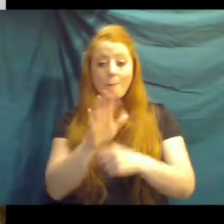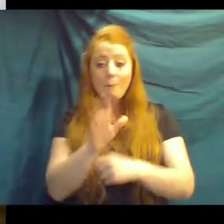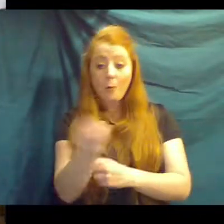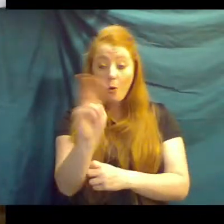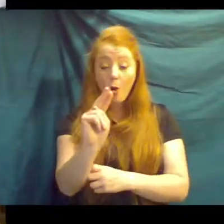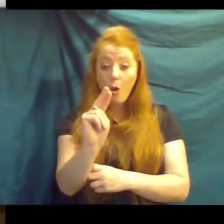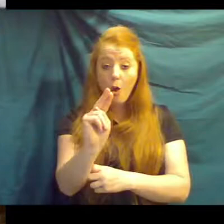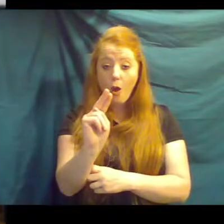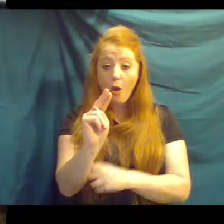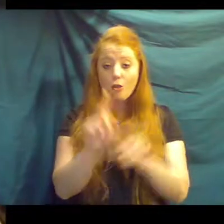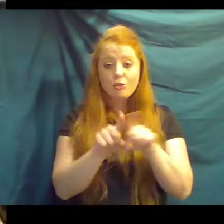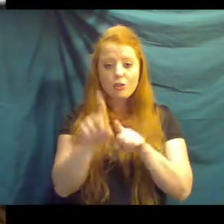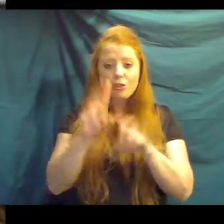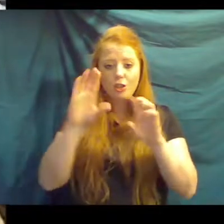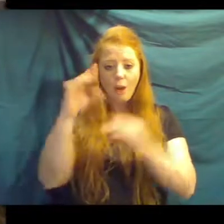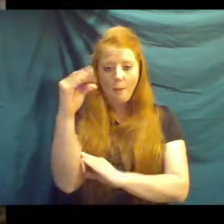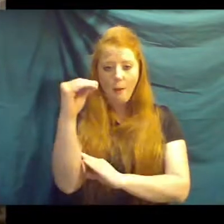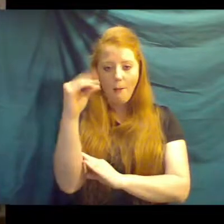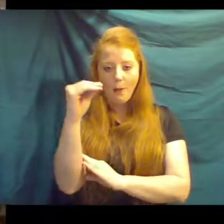after this.